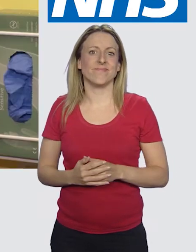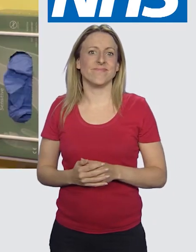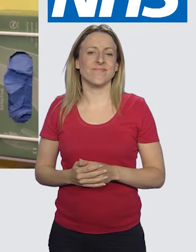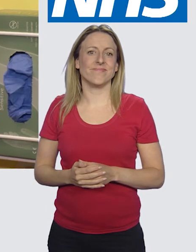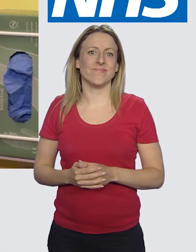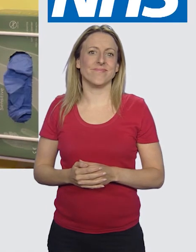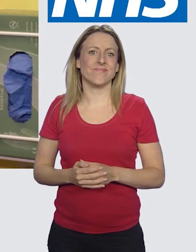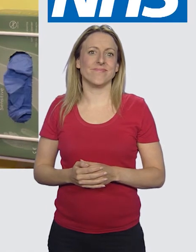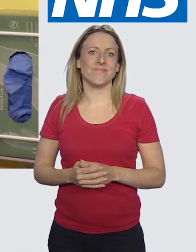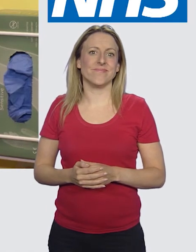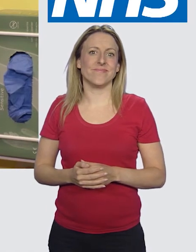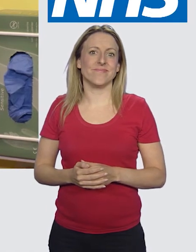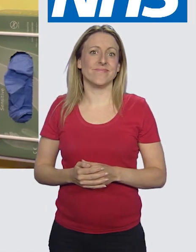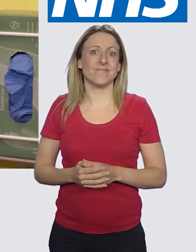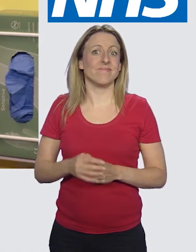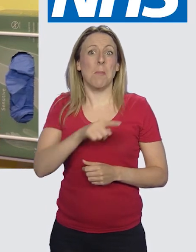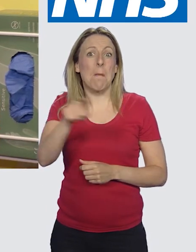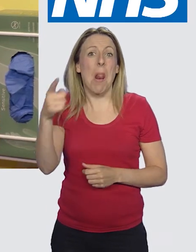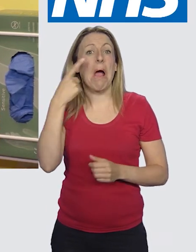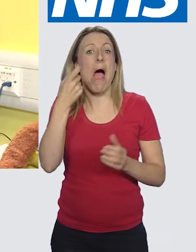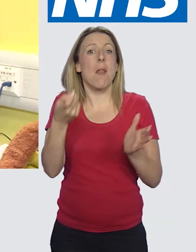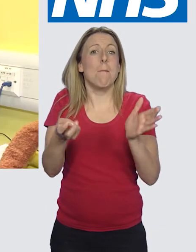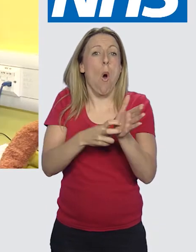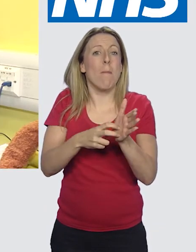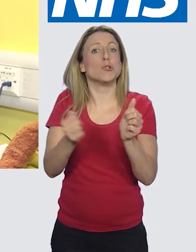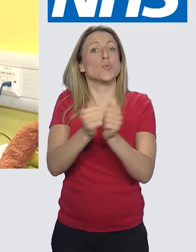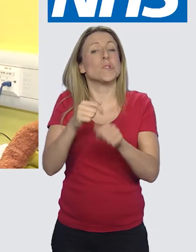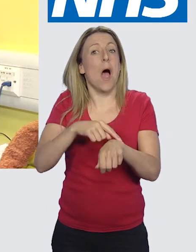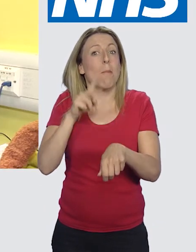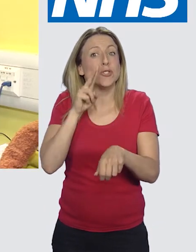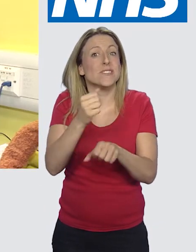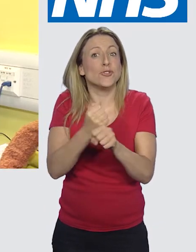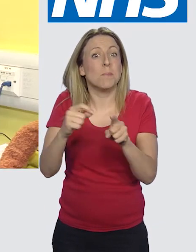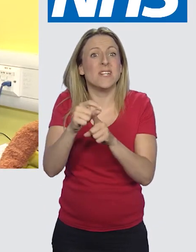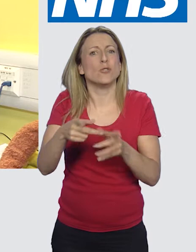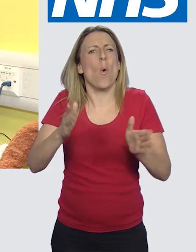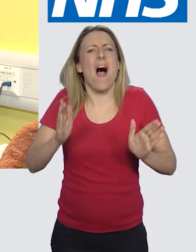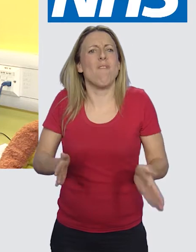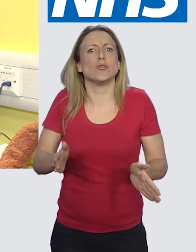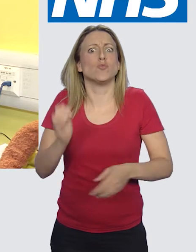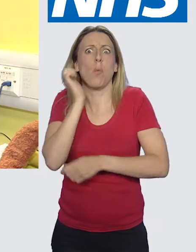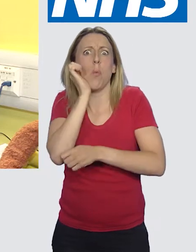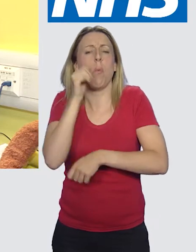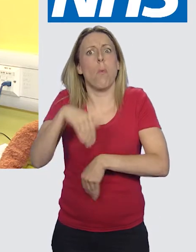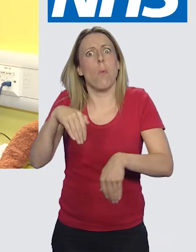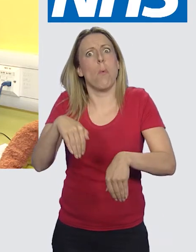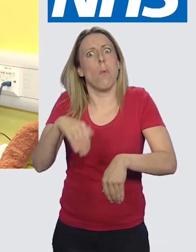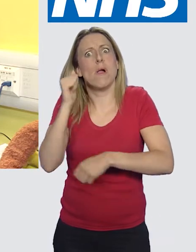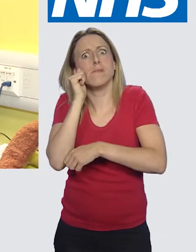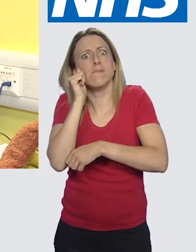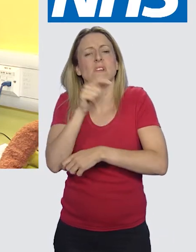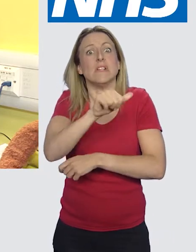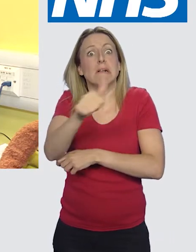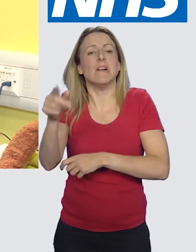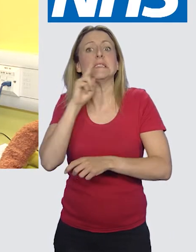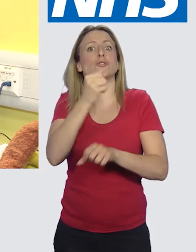and older people. We allow people to make appointments so they can see a GP at a time that suits them and so they don't have to spend a long